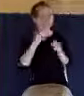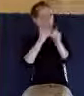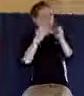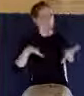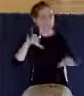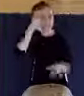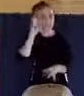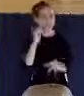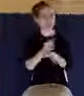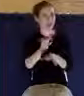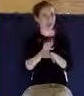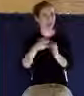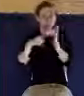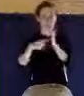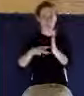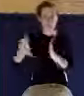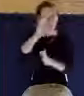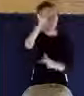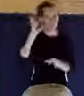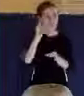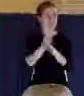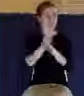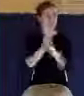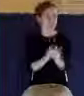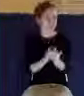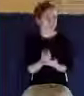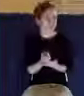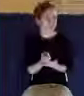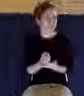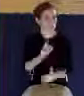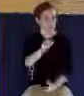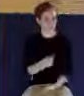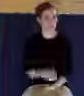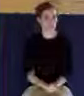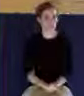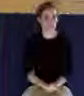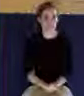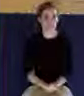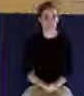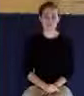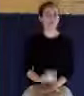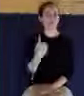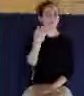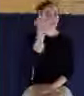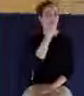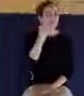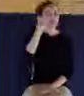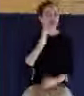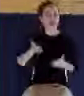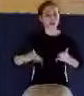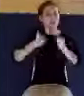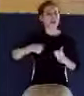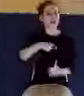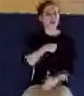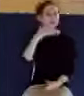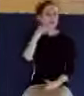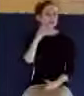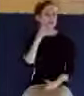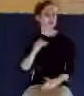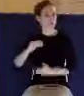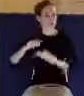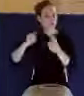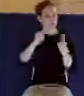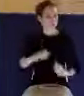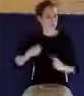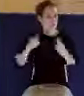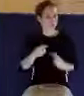that it was genuine. In fact, one of the reasons God allows us to go through trials is so that we can have